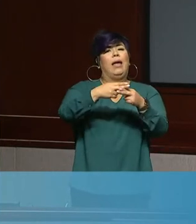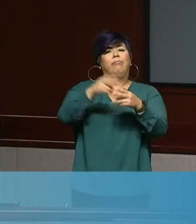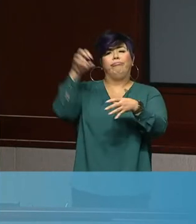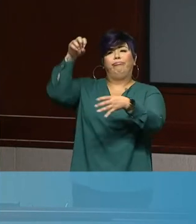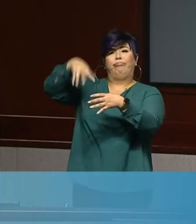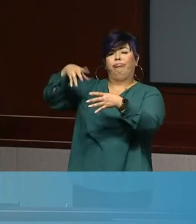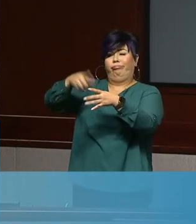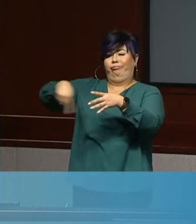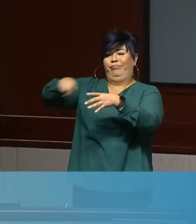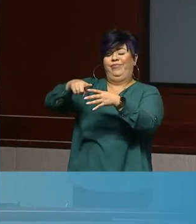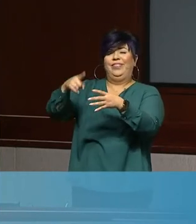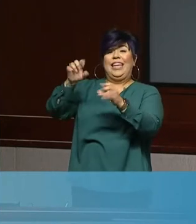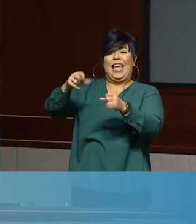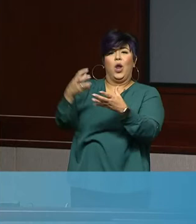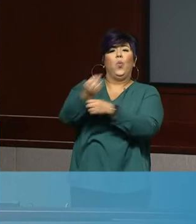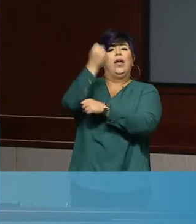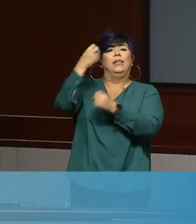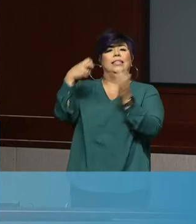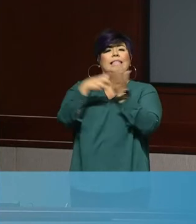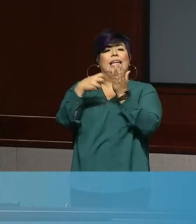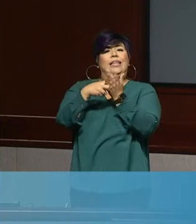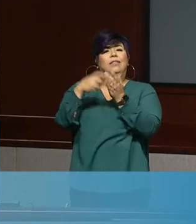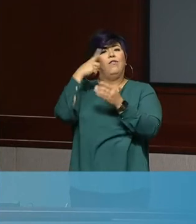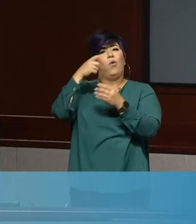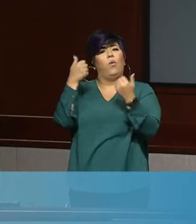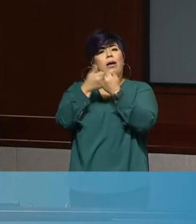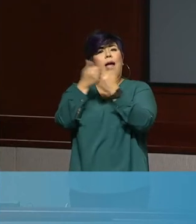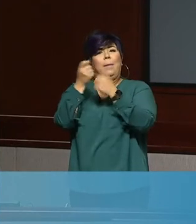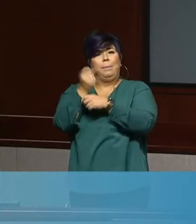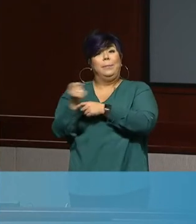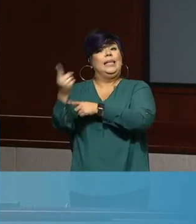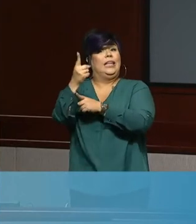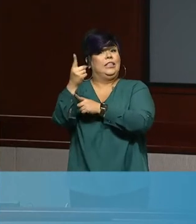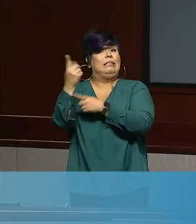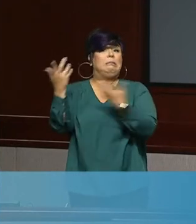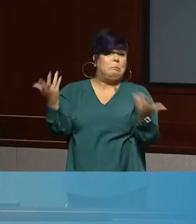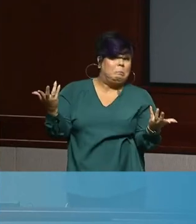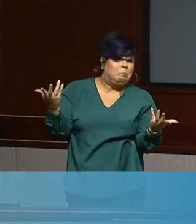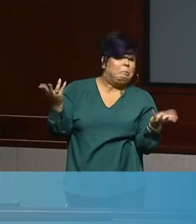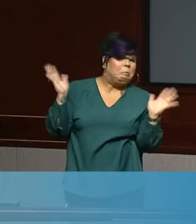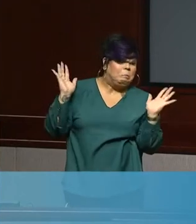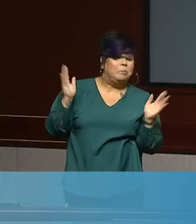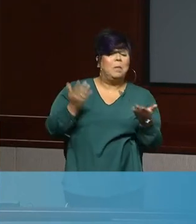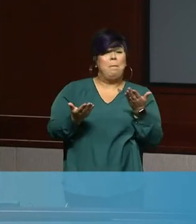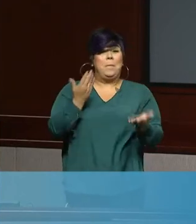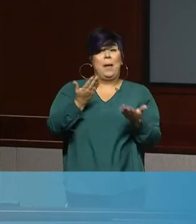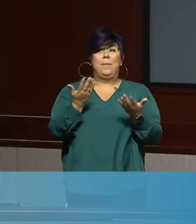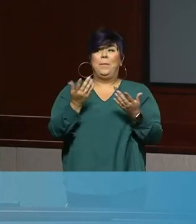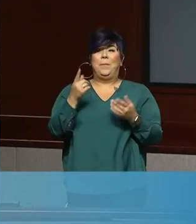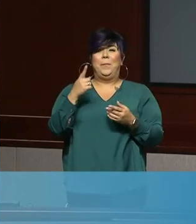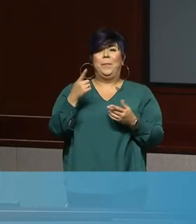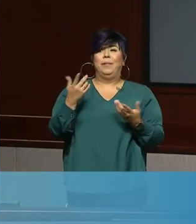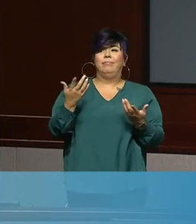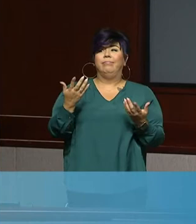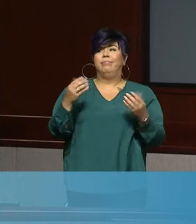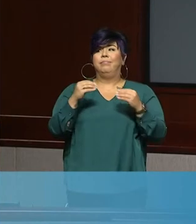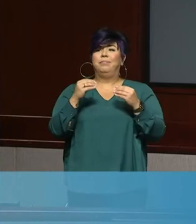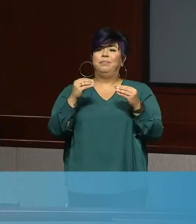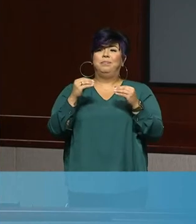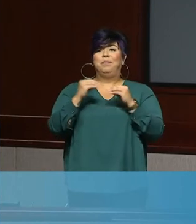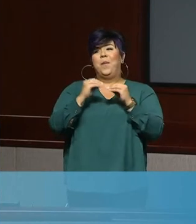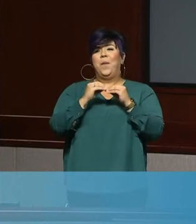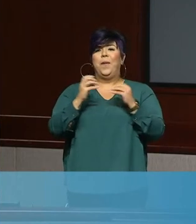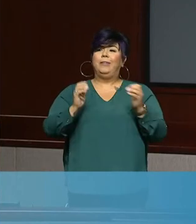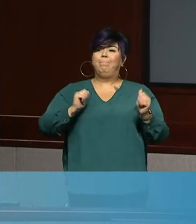in 2021. So hopefully this will bring some additional awareness to folks